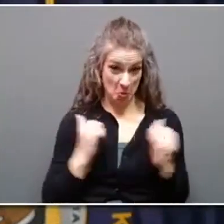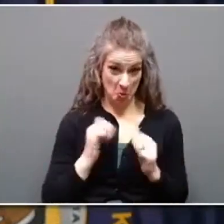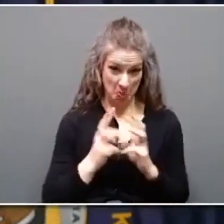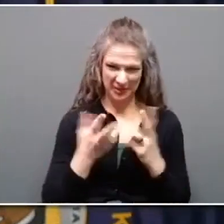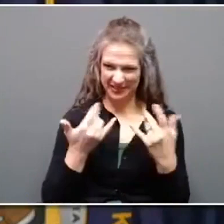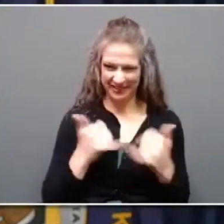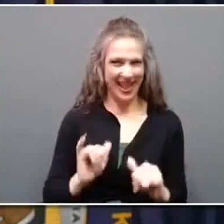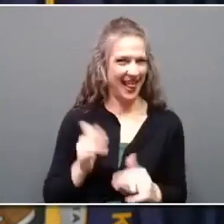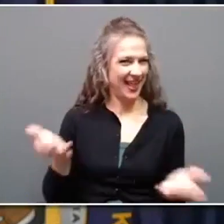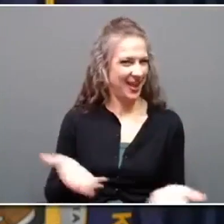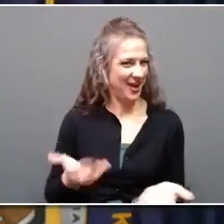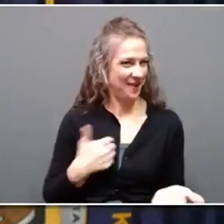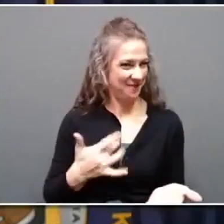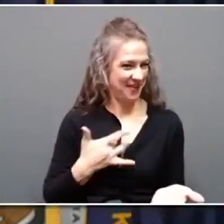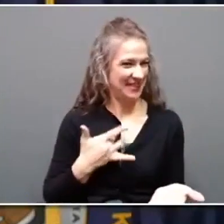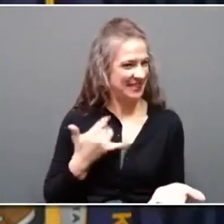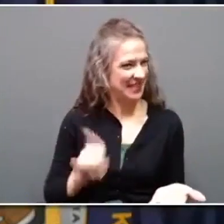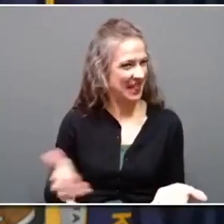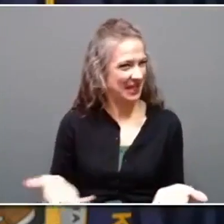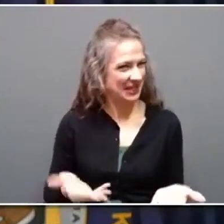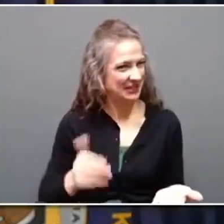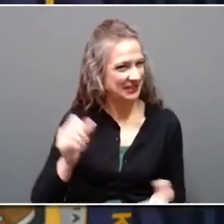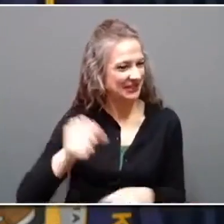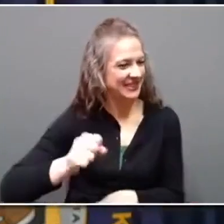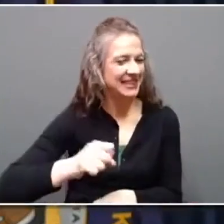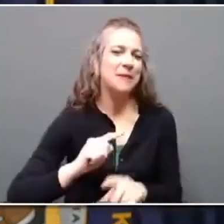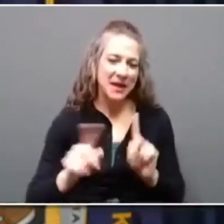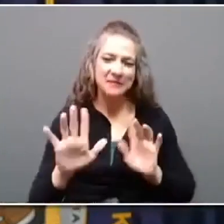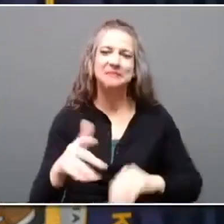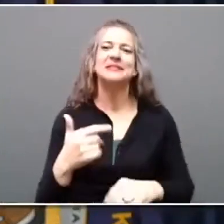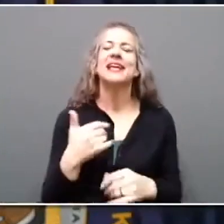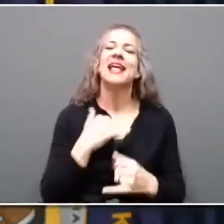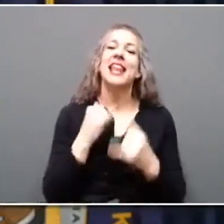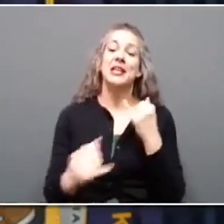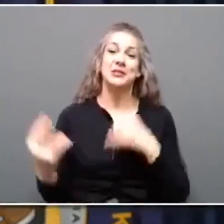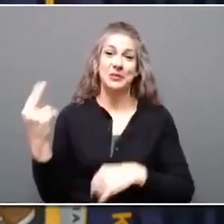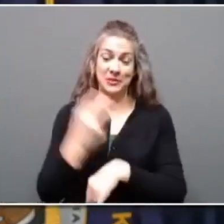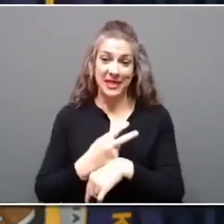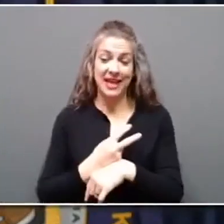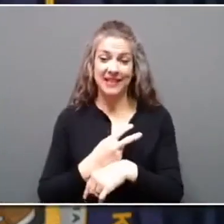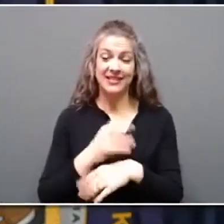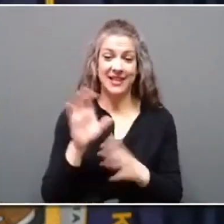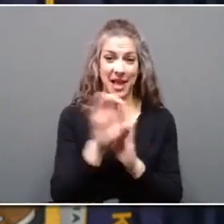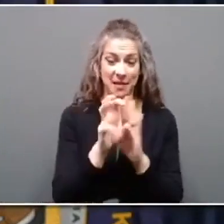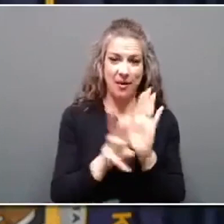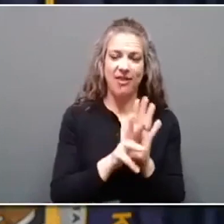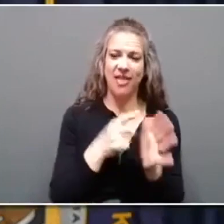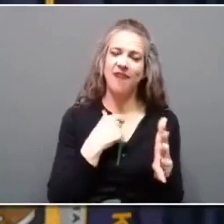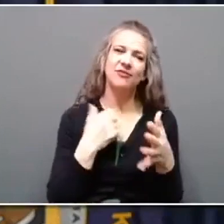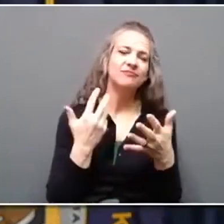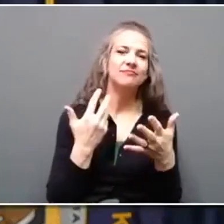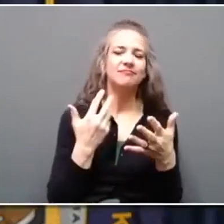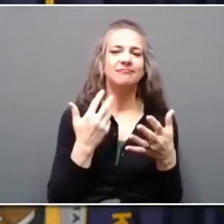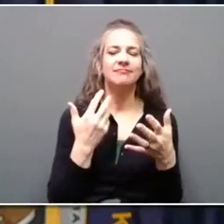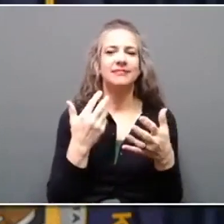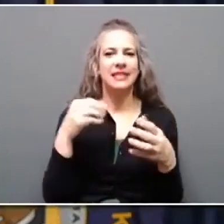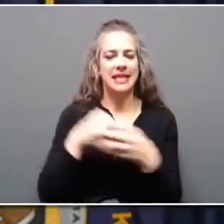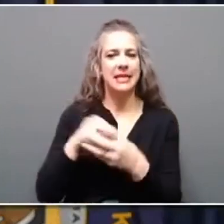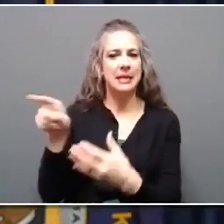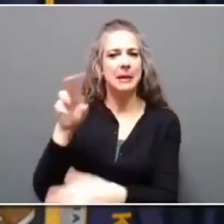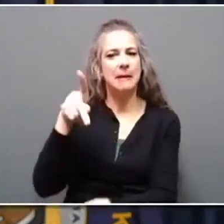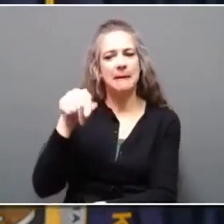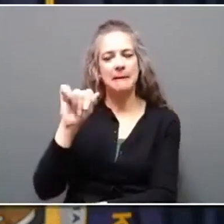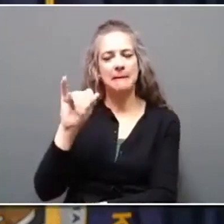it feels. like But I have spent, as the Governor said, the last two days in the Commonwealth. Yesterday, I was in Paintsville and did see